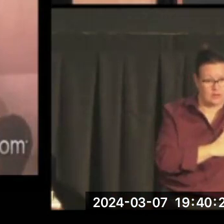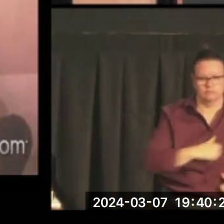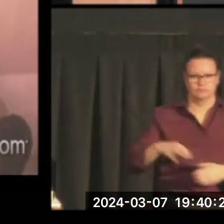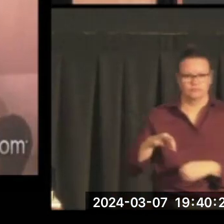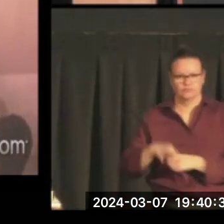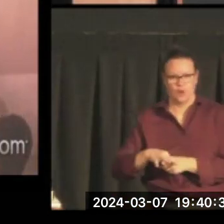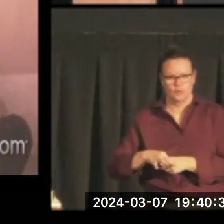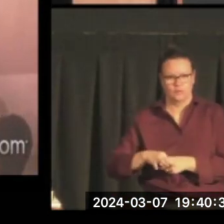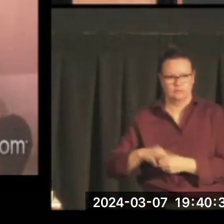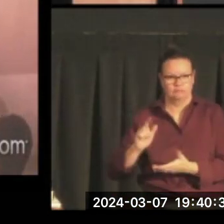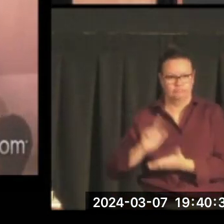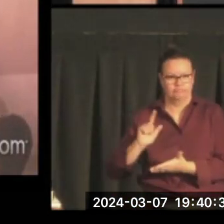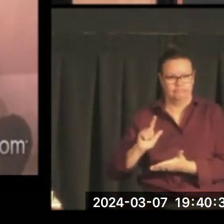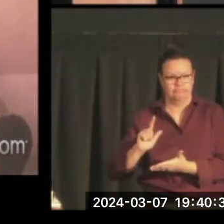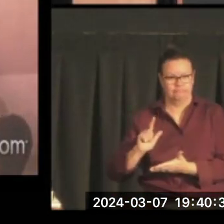Unless they were 21.